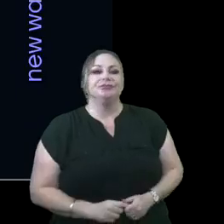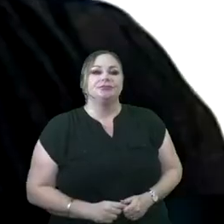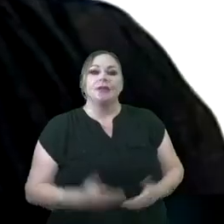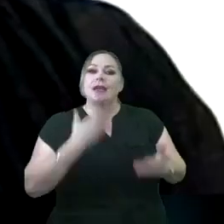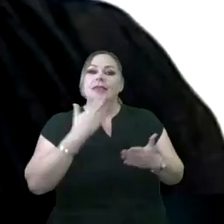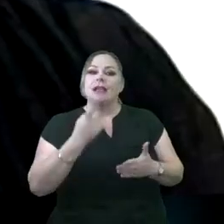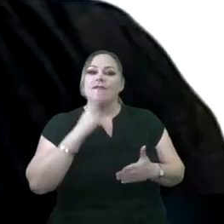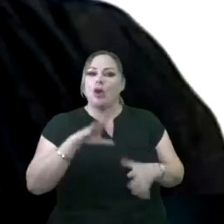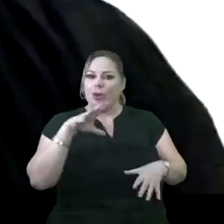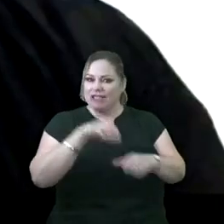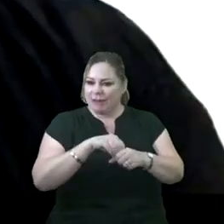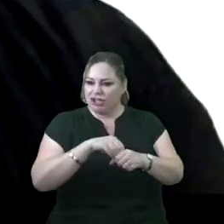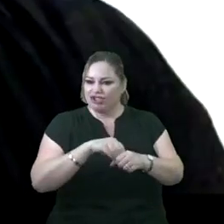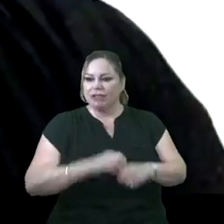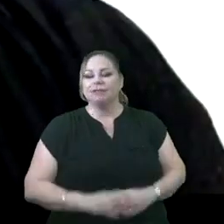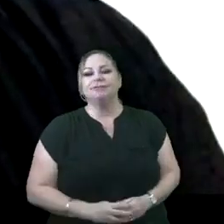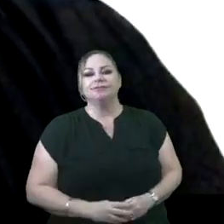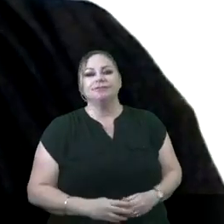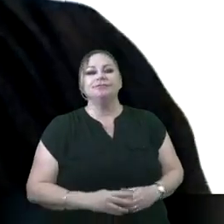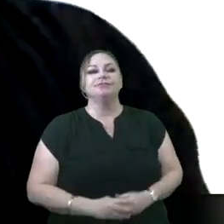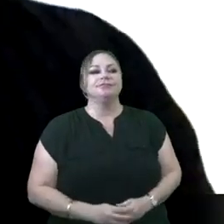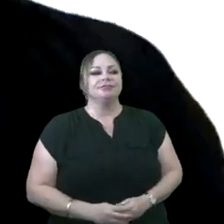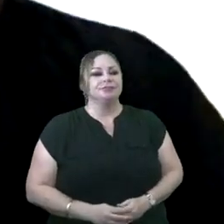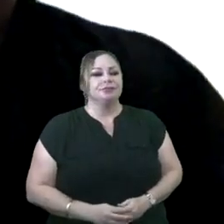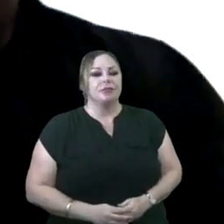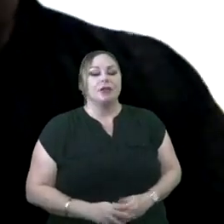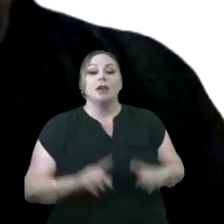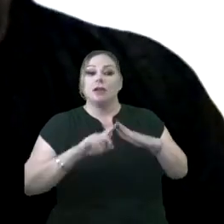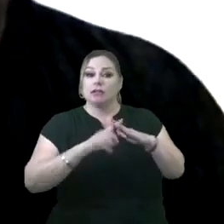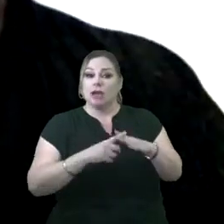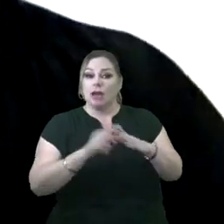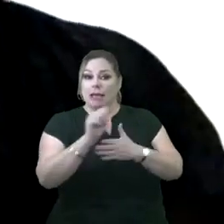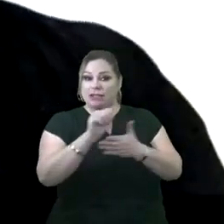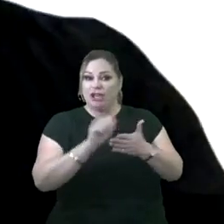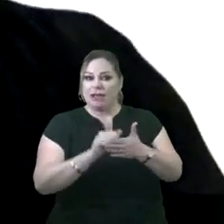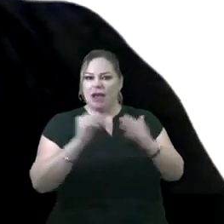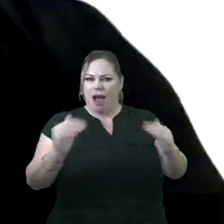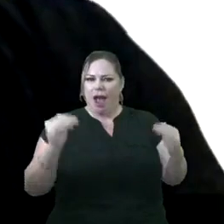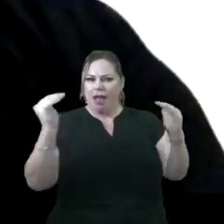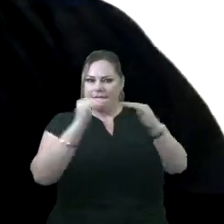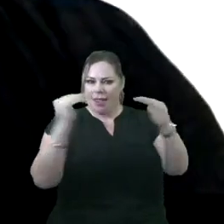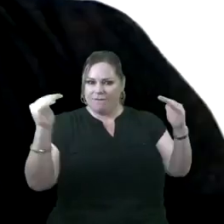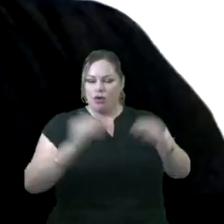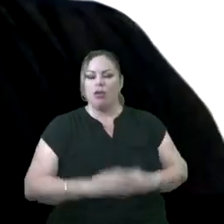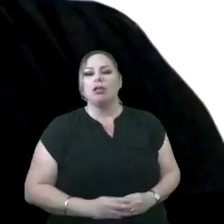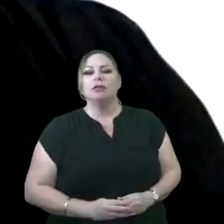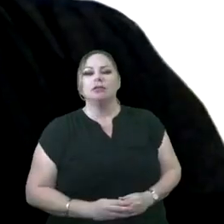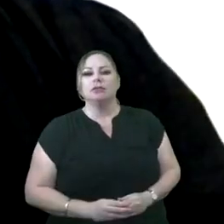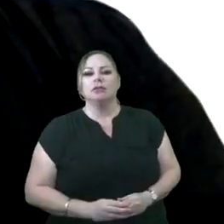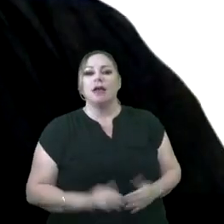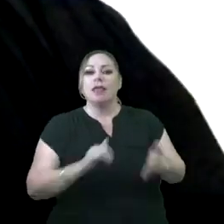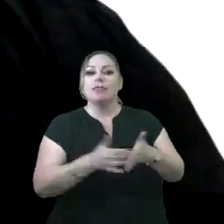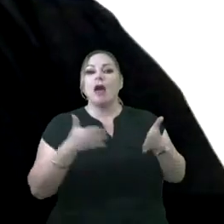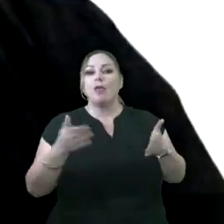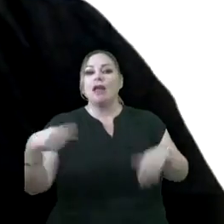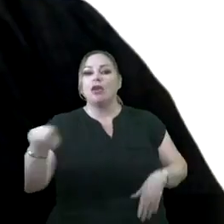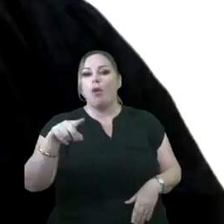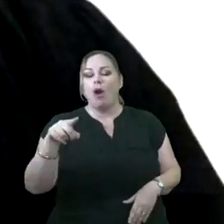Thank you for your participation and engagement. And so we're going to start the agenda at a high level just so that you are